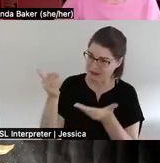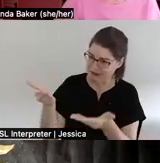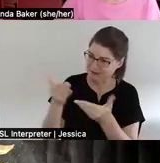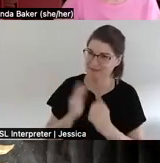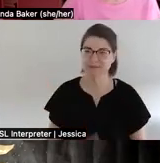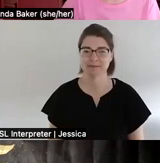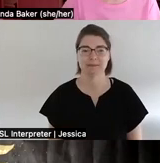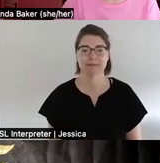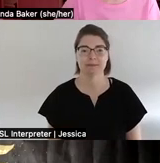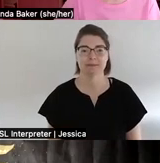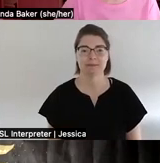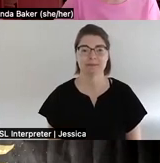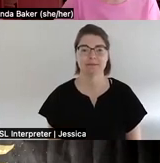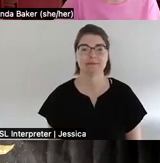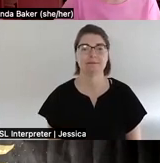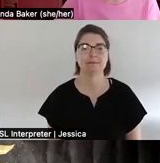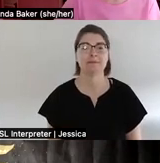Patricia you so much.